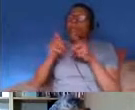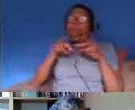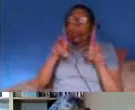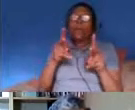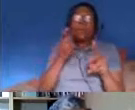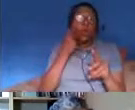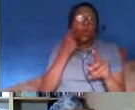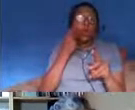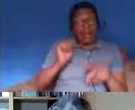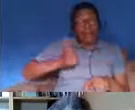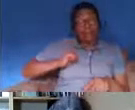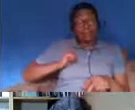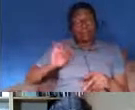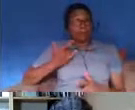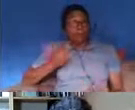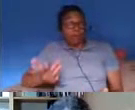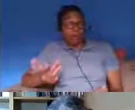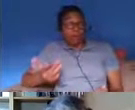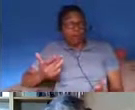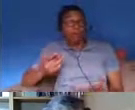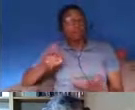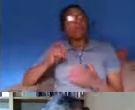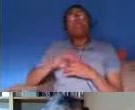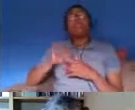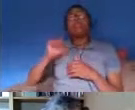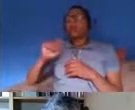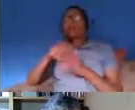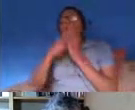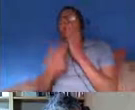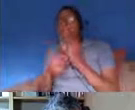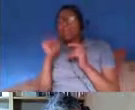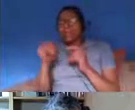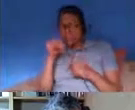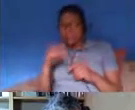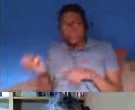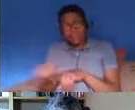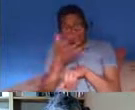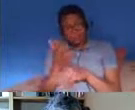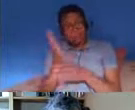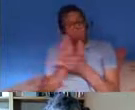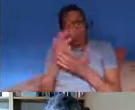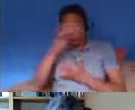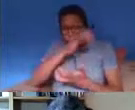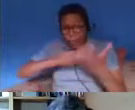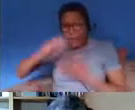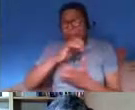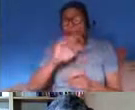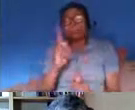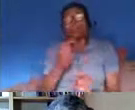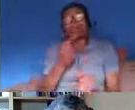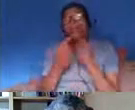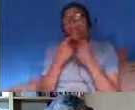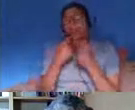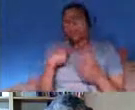expectancy and this is a very complicated slide but what it essentially shows is that for for the